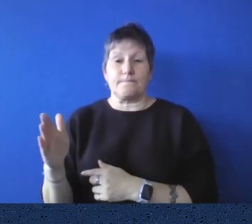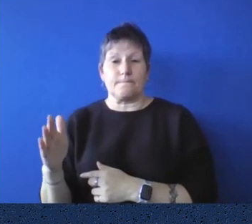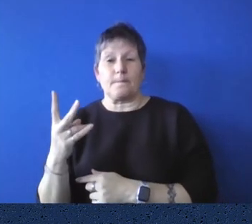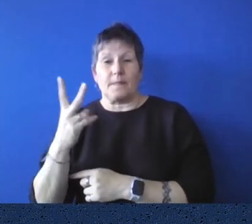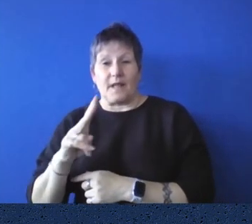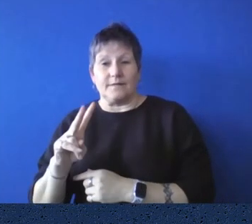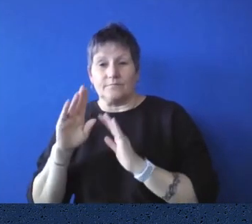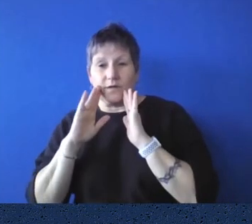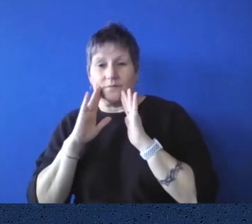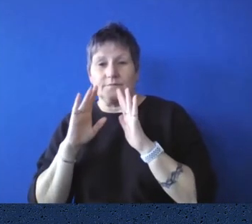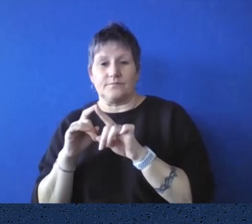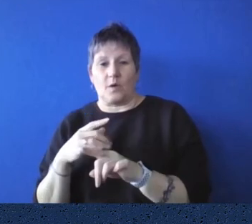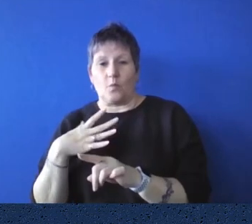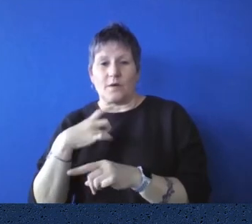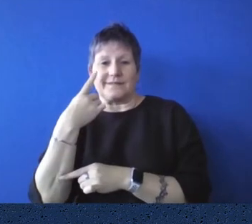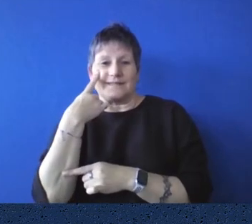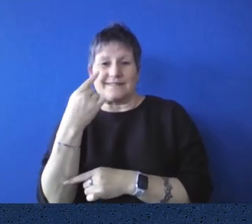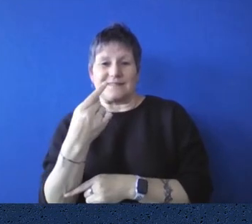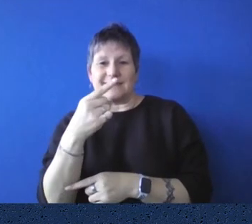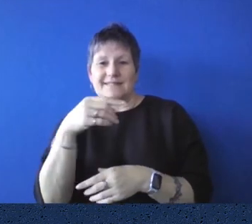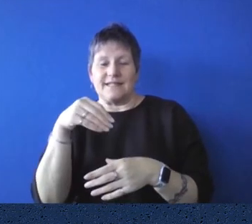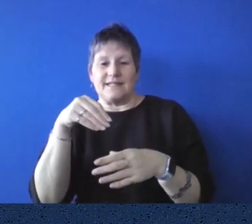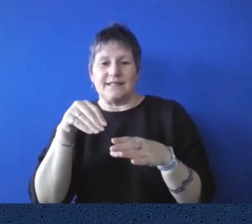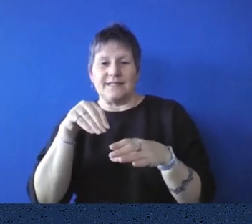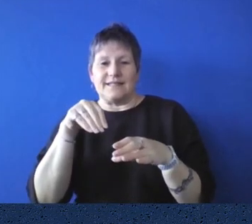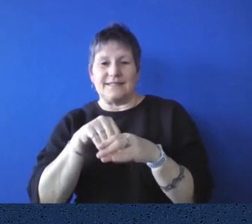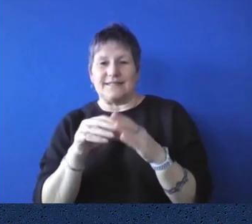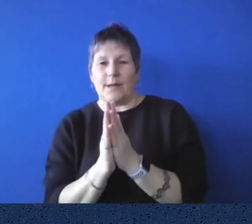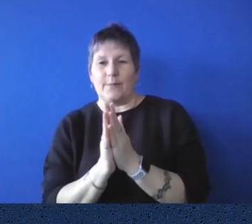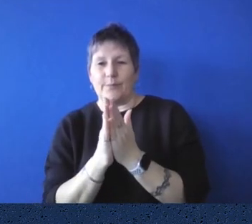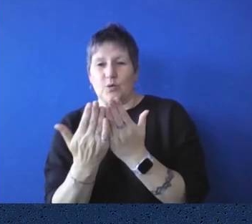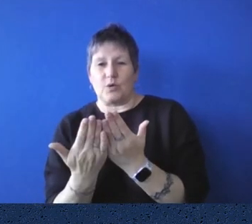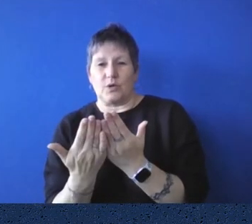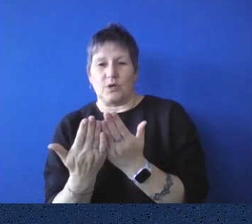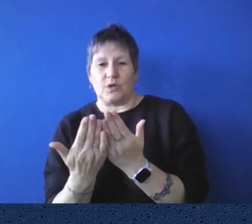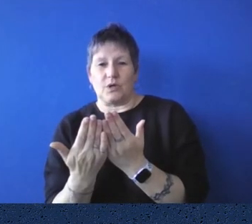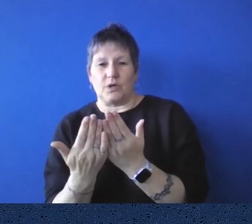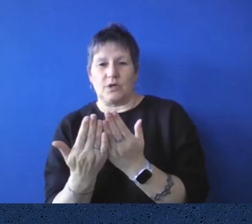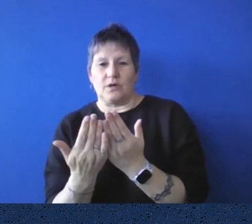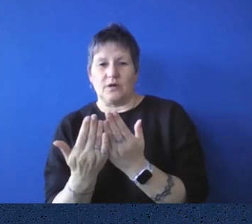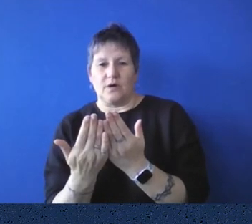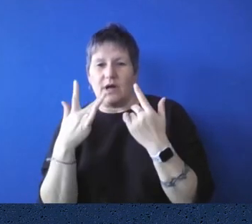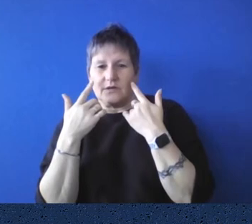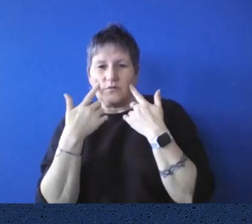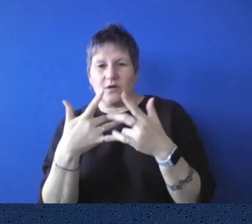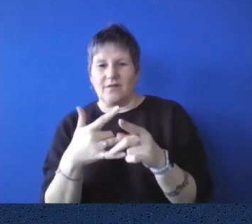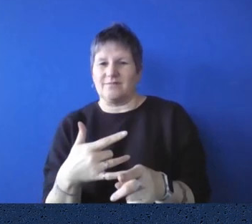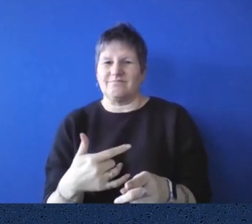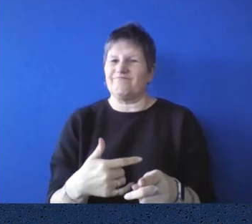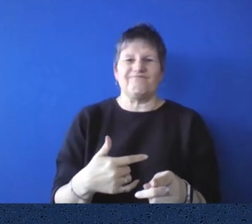She wanted to see inside the catalogue. Now I'm not sure it might flare a little bit on the camera, but no pictures in that one.